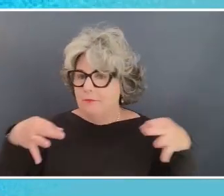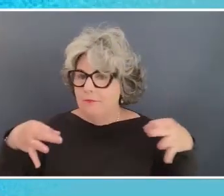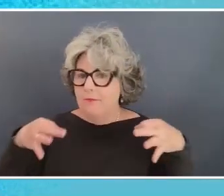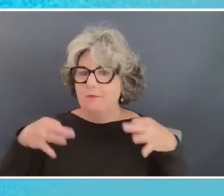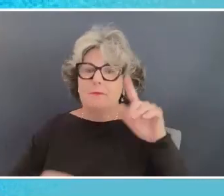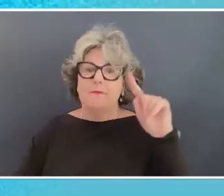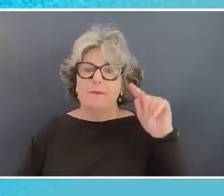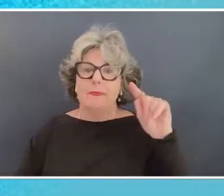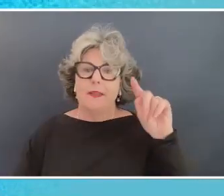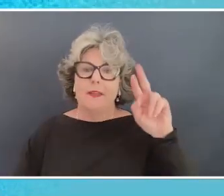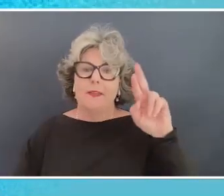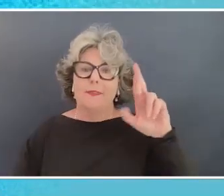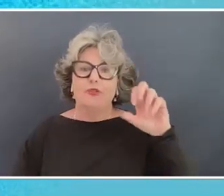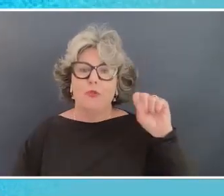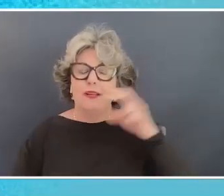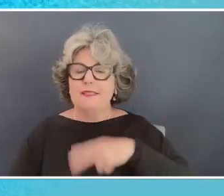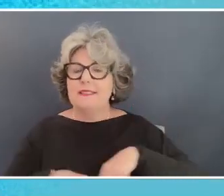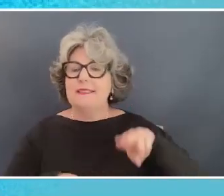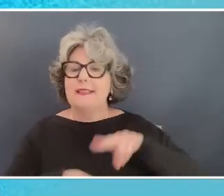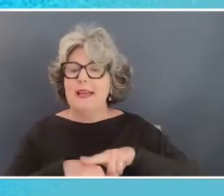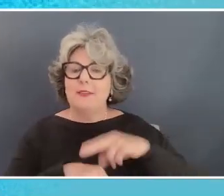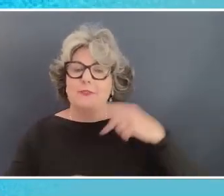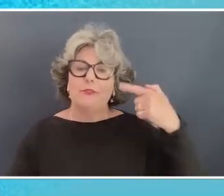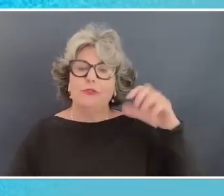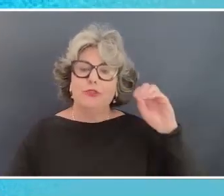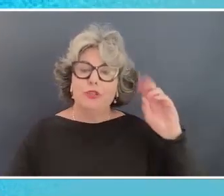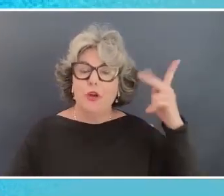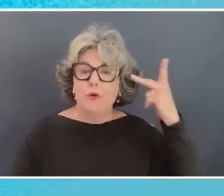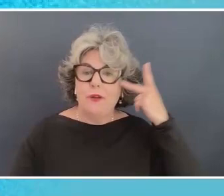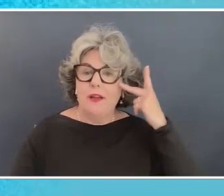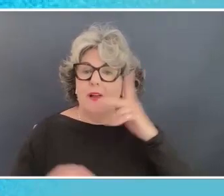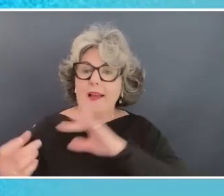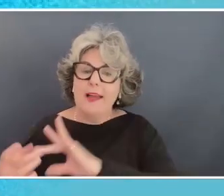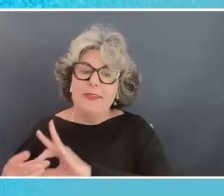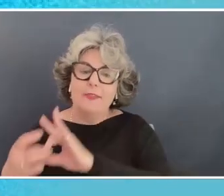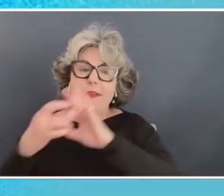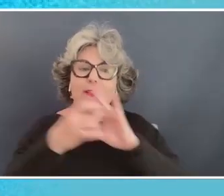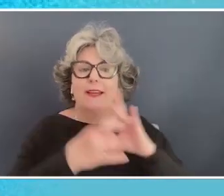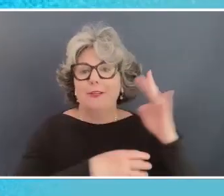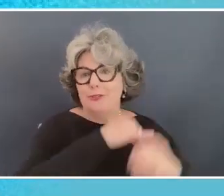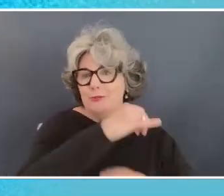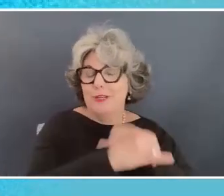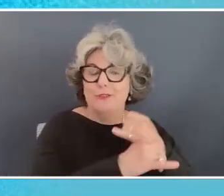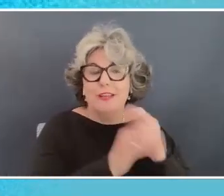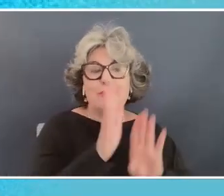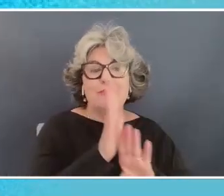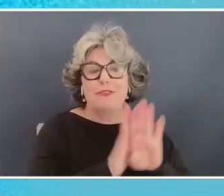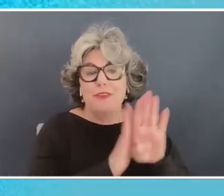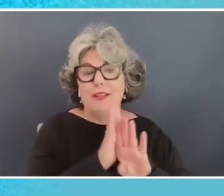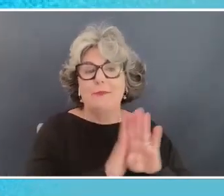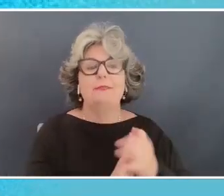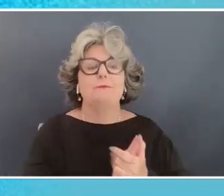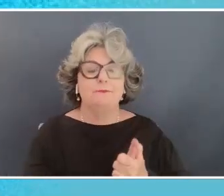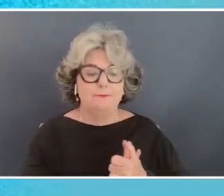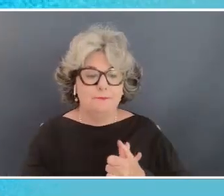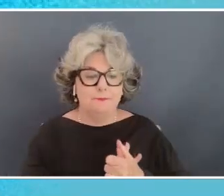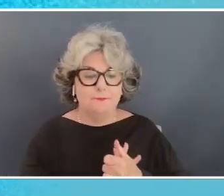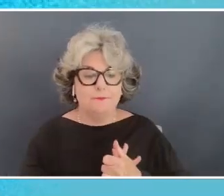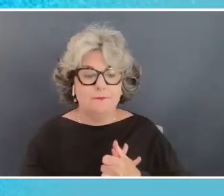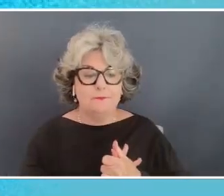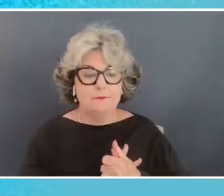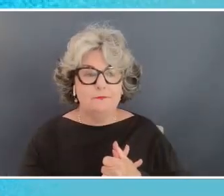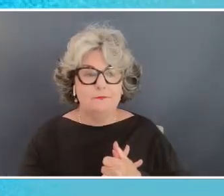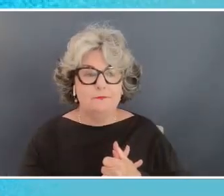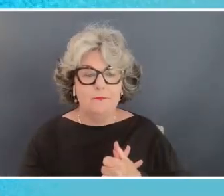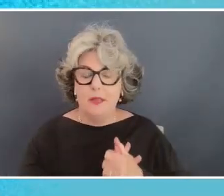geopolitical issues into global governance and then relate it to international development um but the question